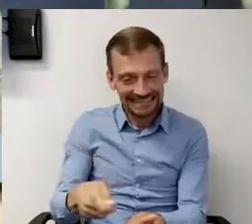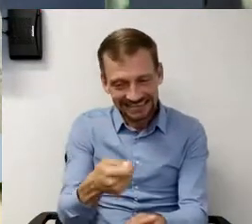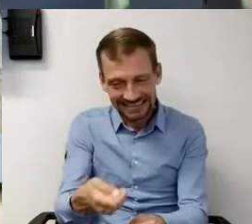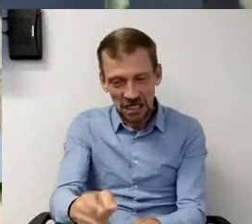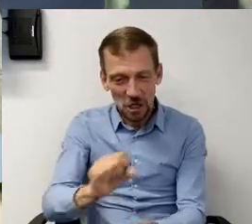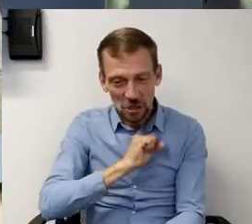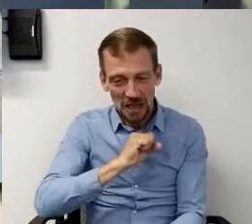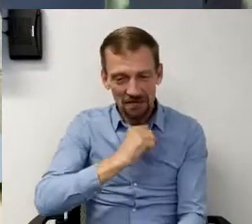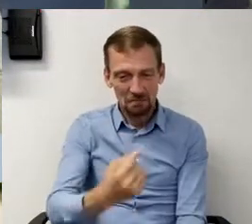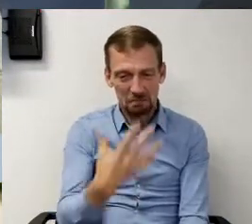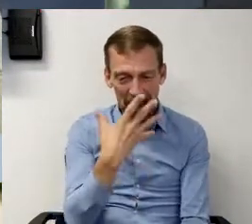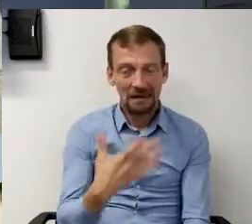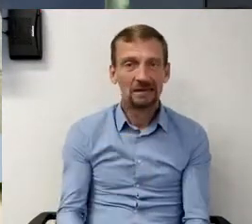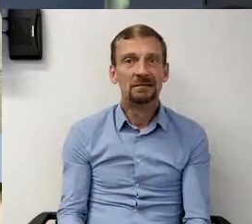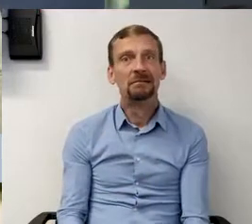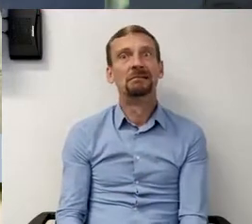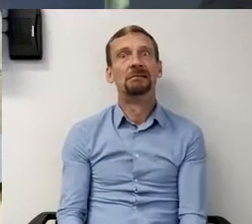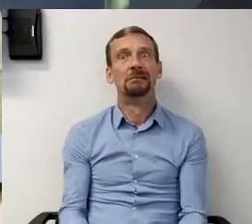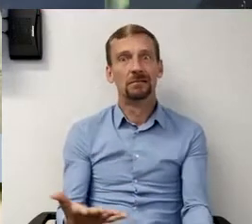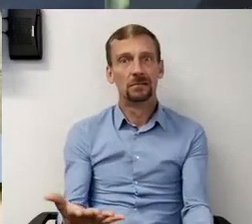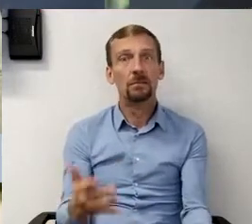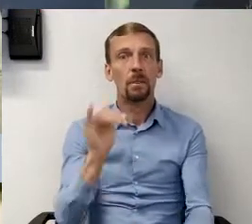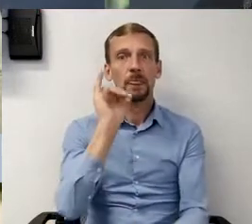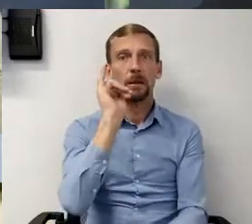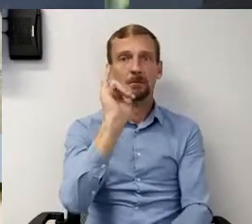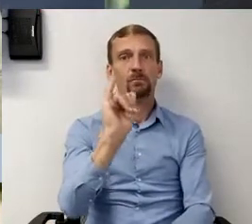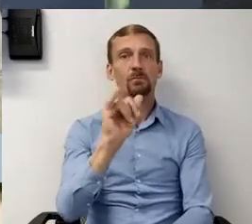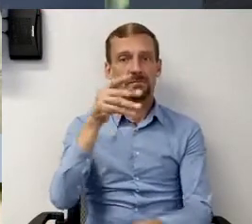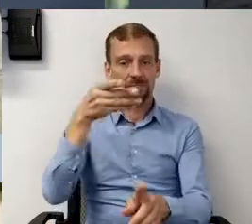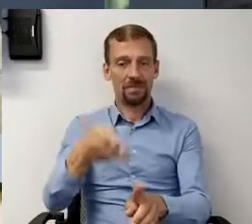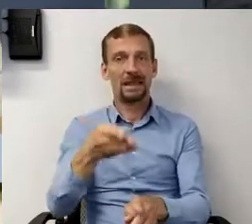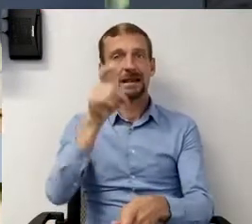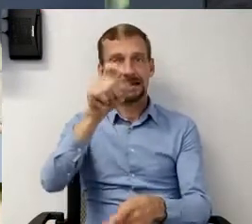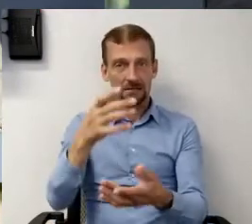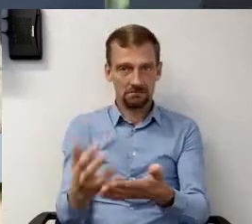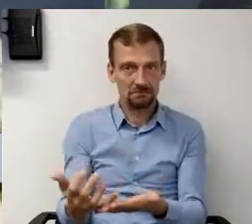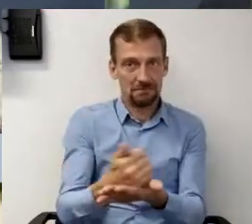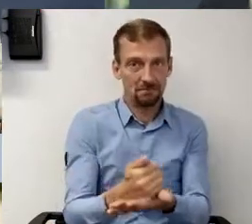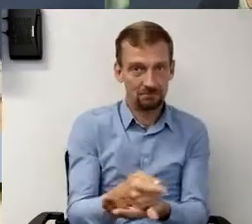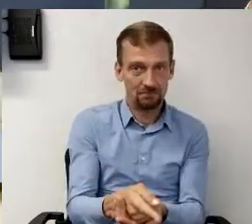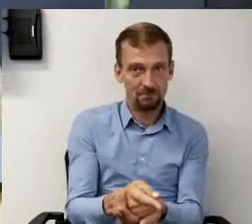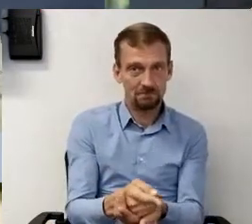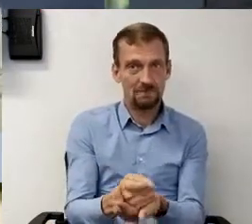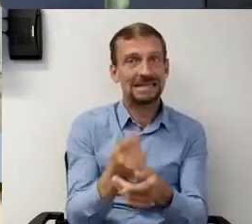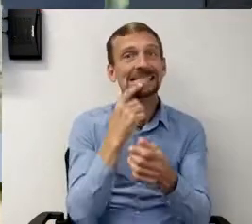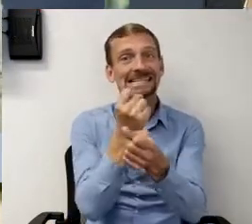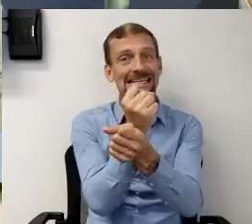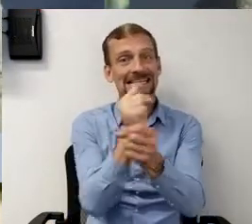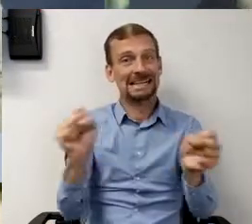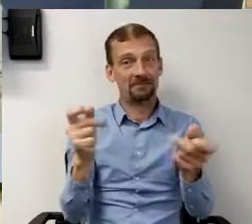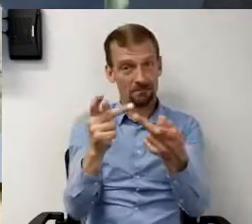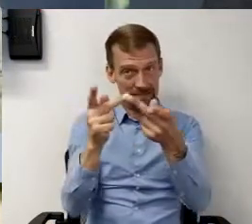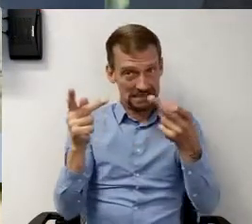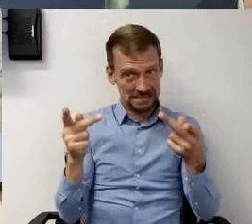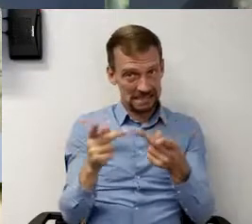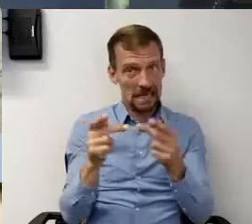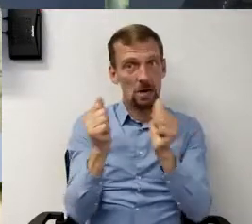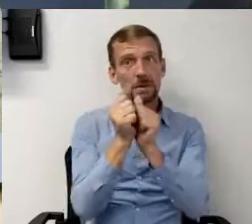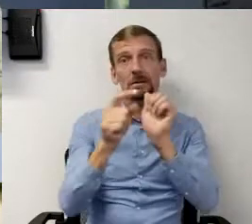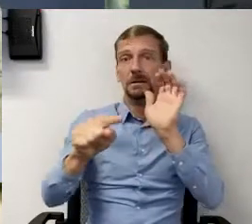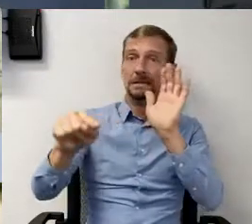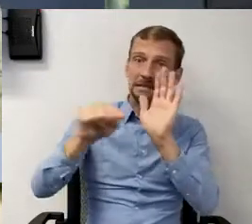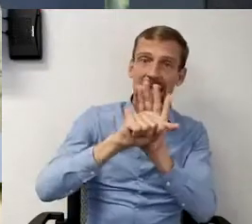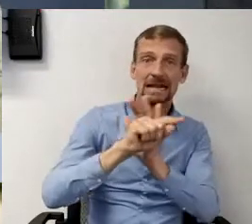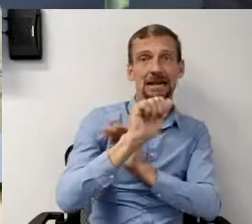you cough, you know, that has to be, that specimen has to be collected in a very safe place, generally with negative airflow,